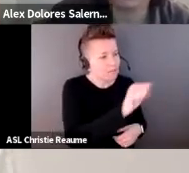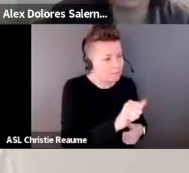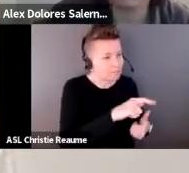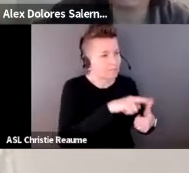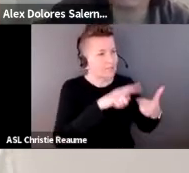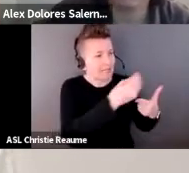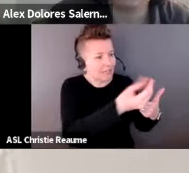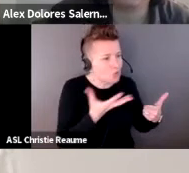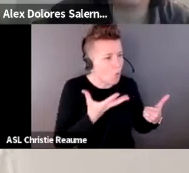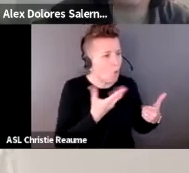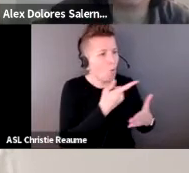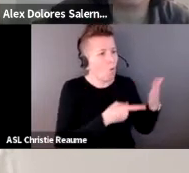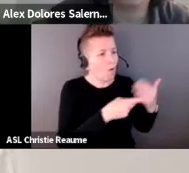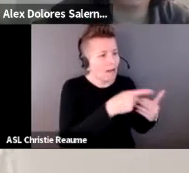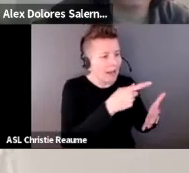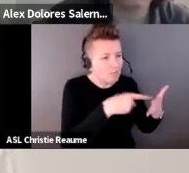proof.